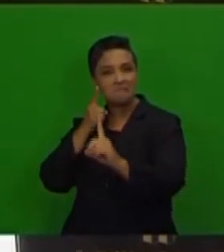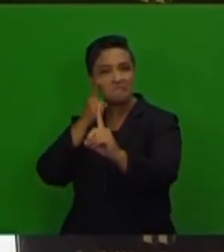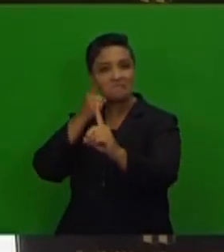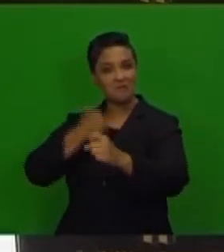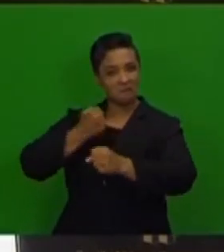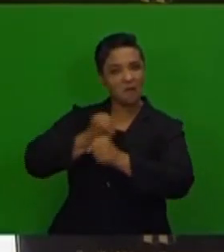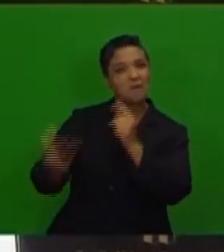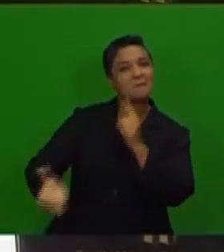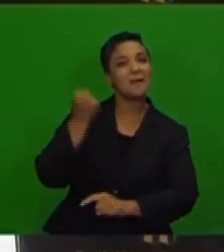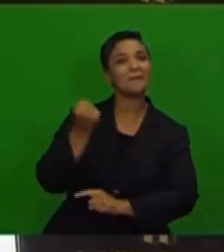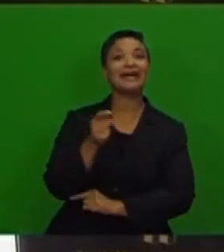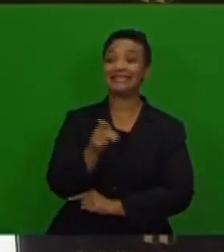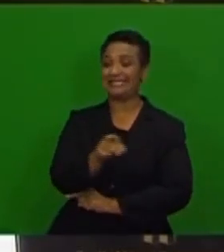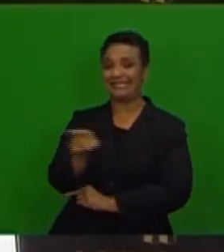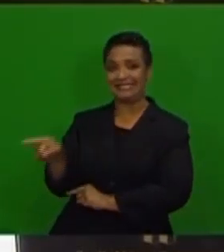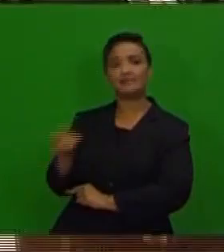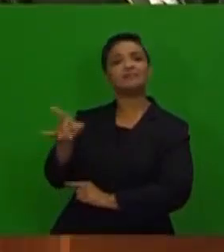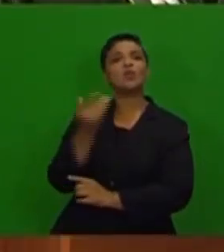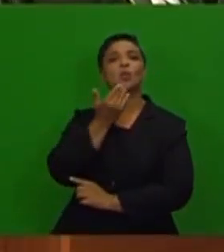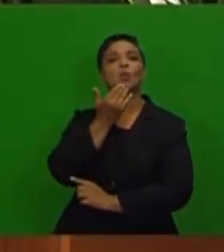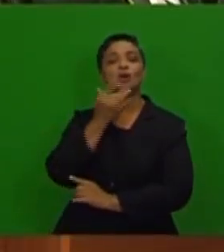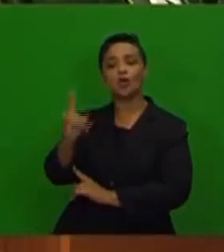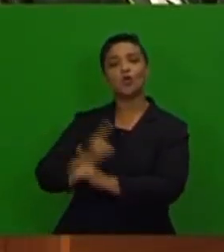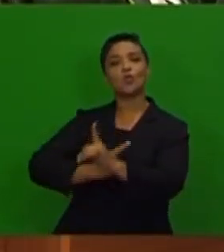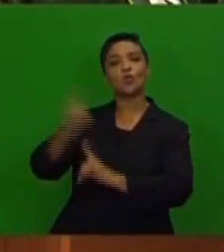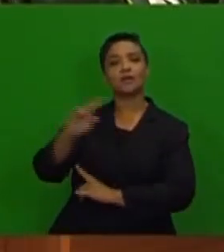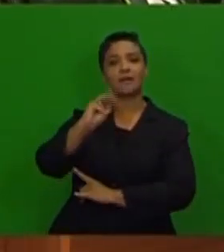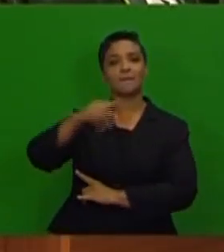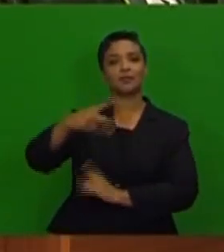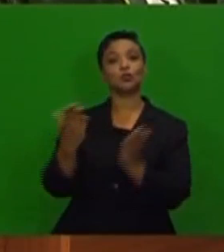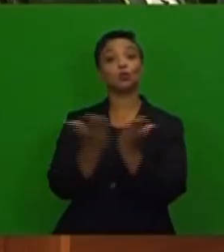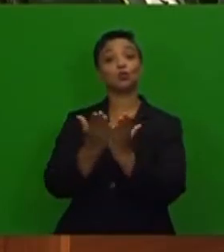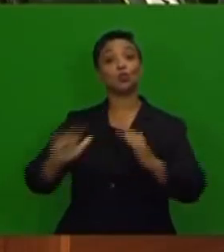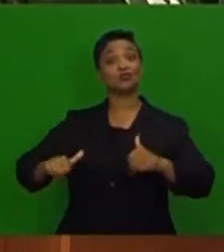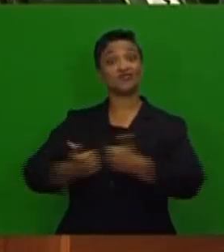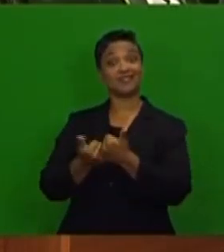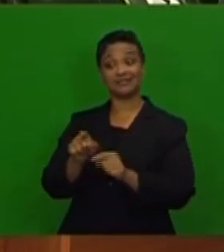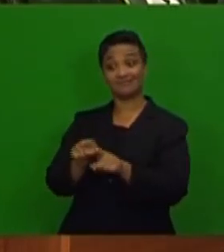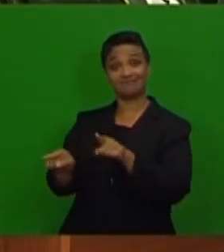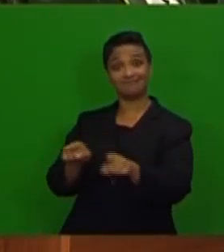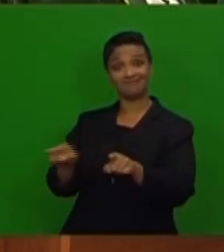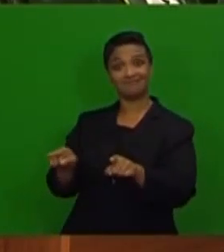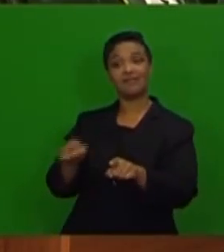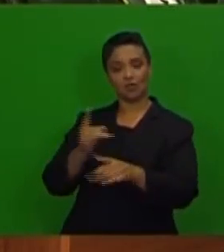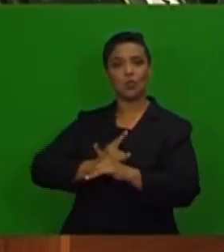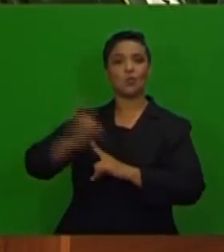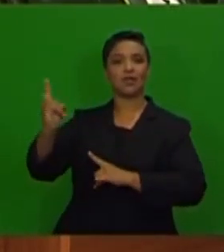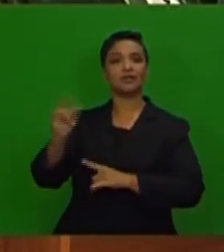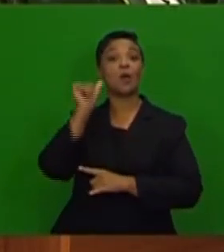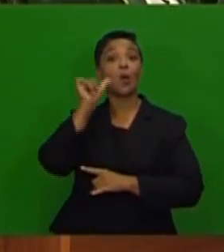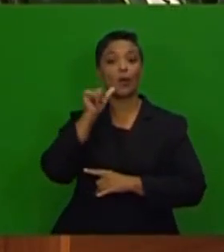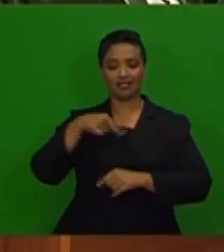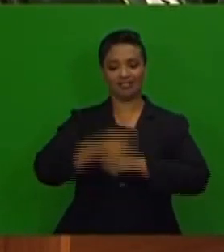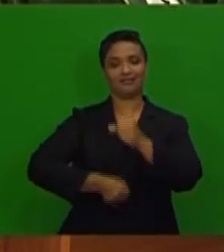They are winners of the MPC Schools Challenge for 2019.